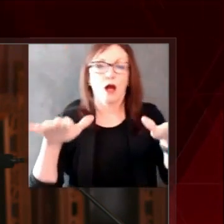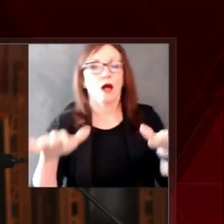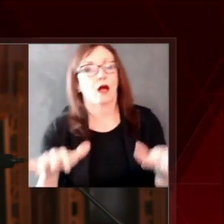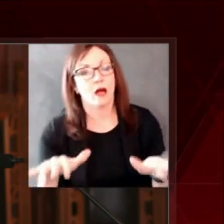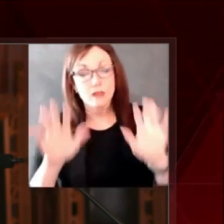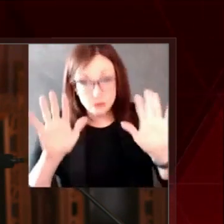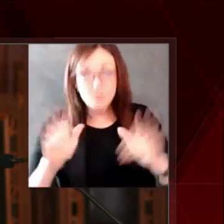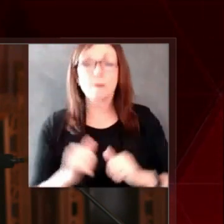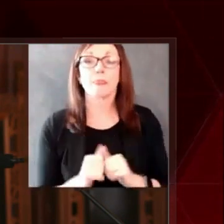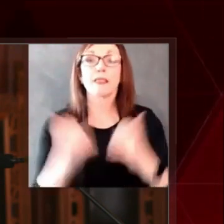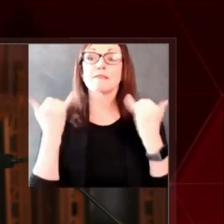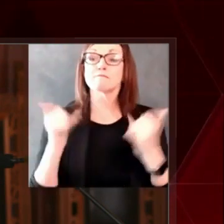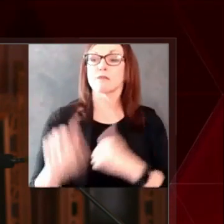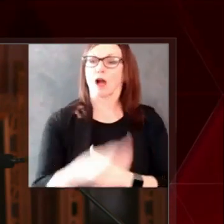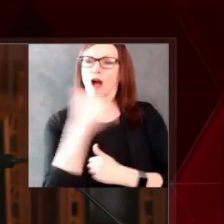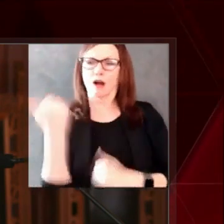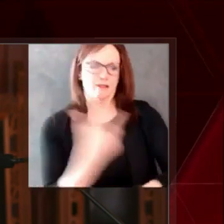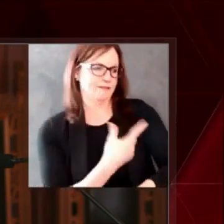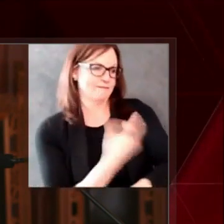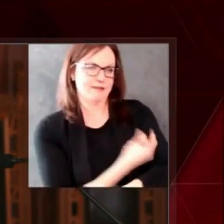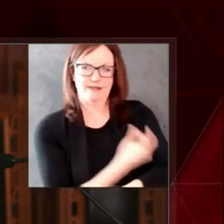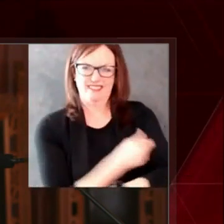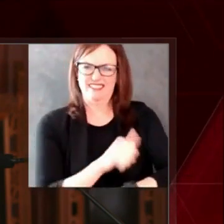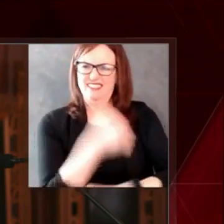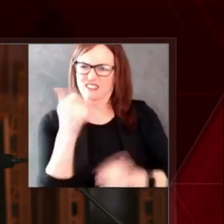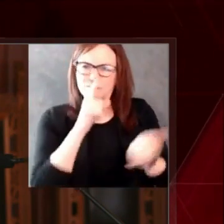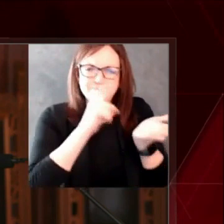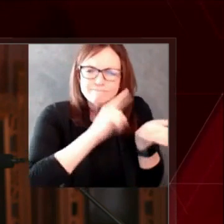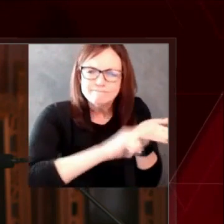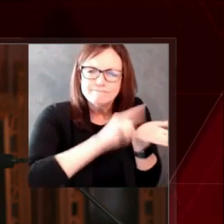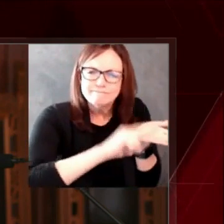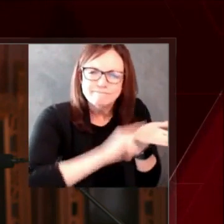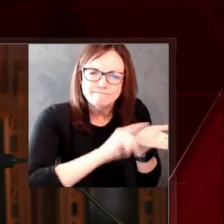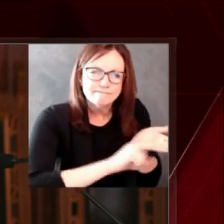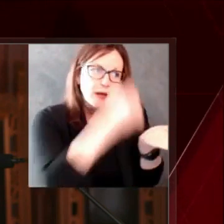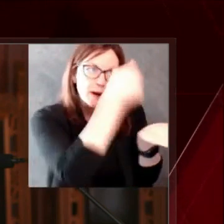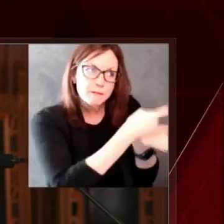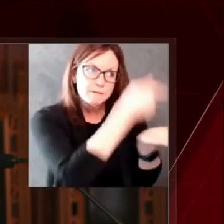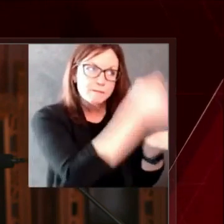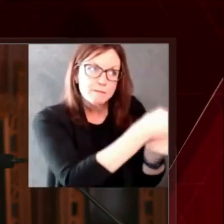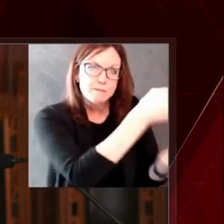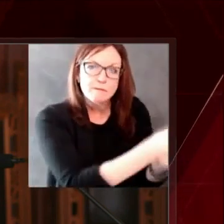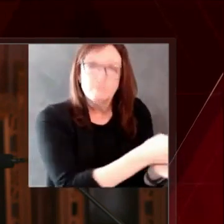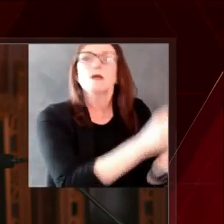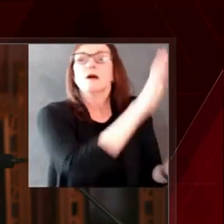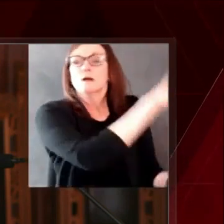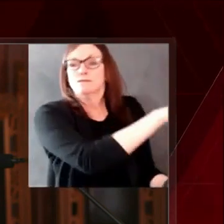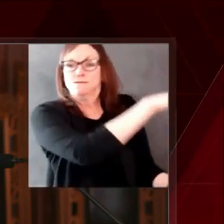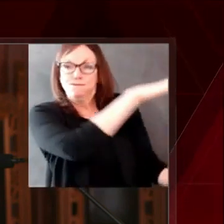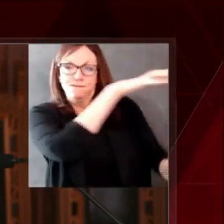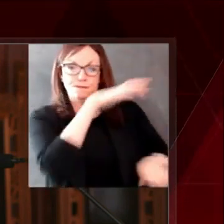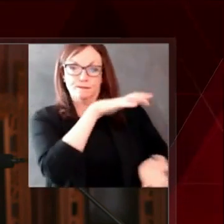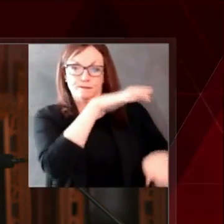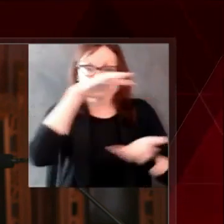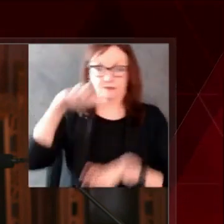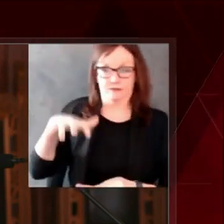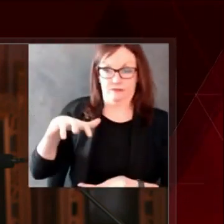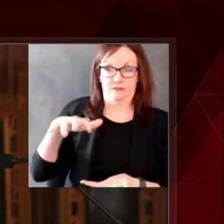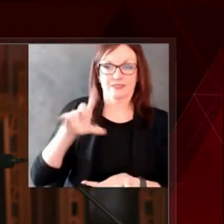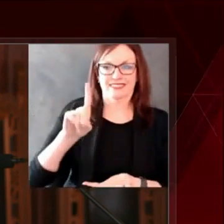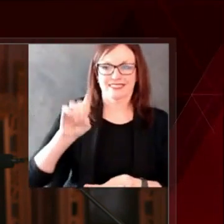This partnership with CDC and National Pharmacy Chains will provide on-site vaccinations at our skilled nursing facilities,